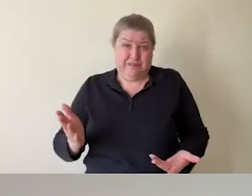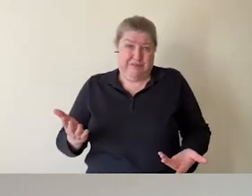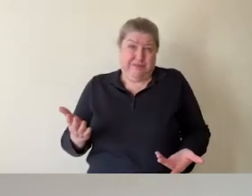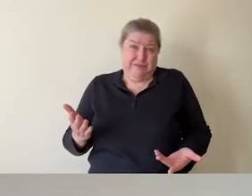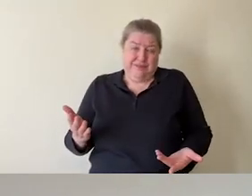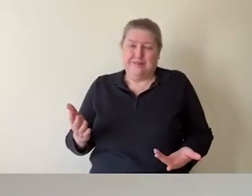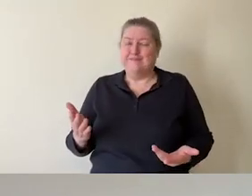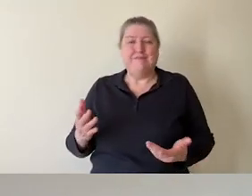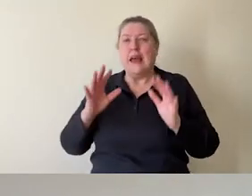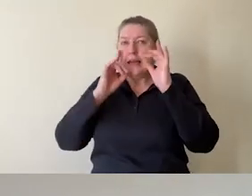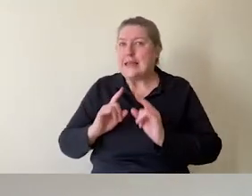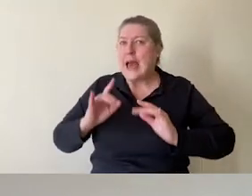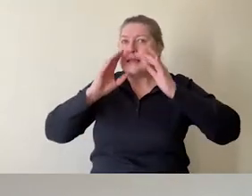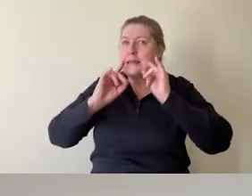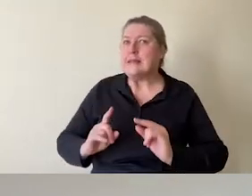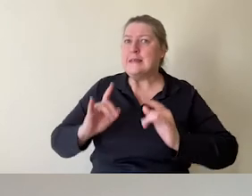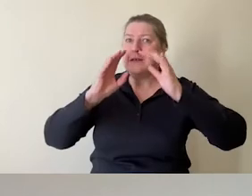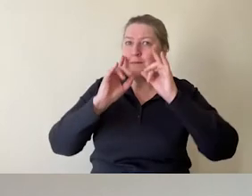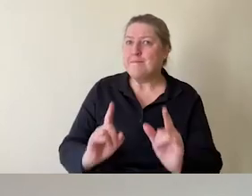but test, test, test,